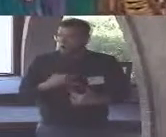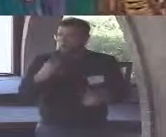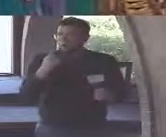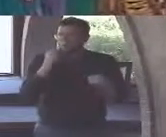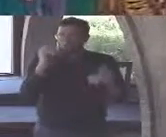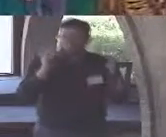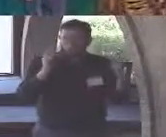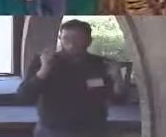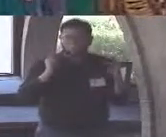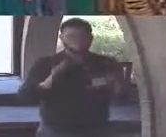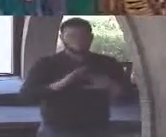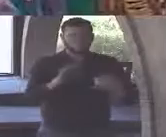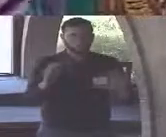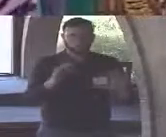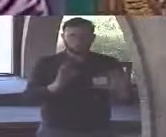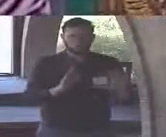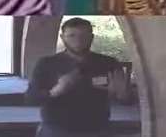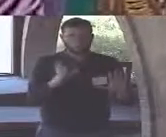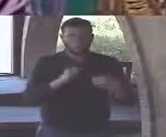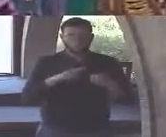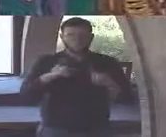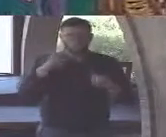inside my head like a phone book in a dryer